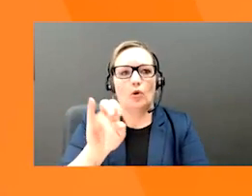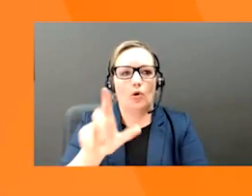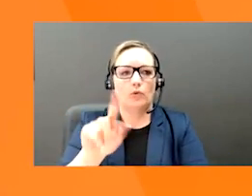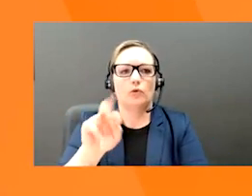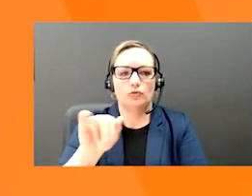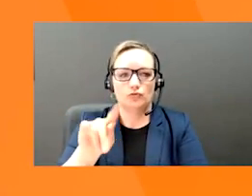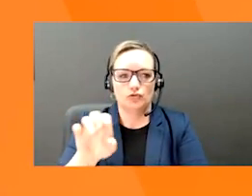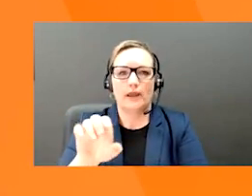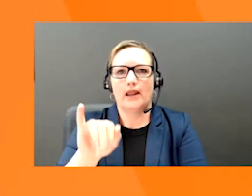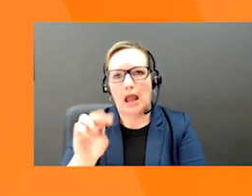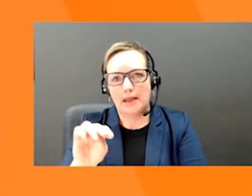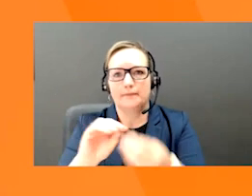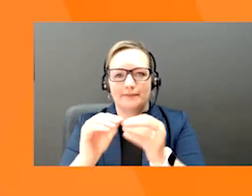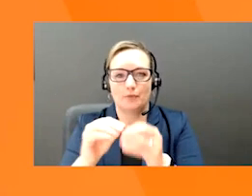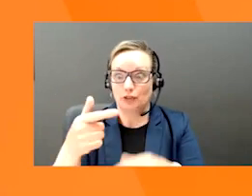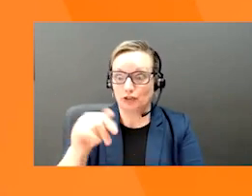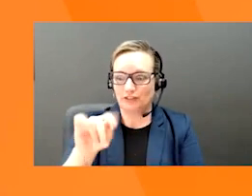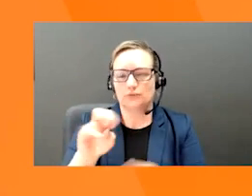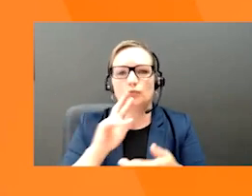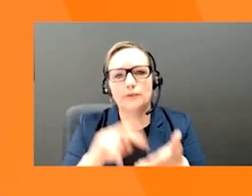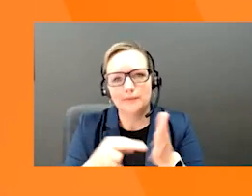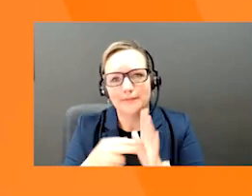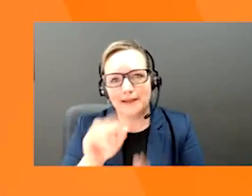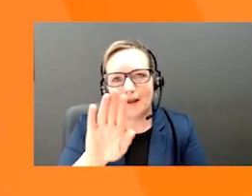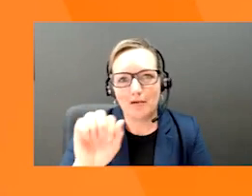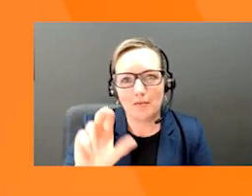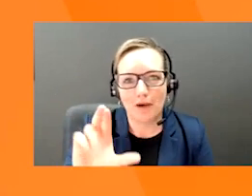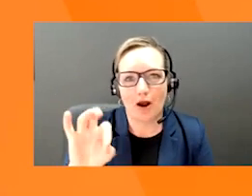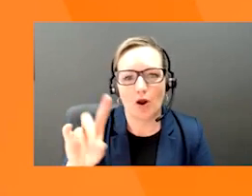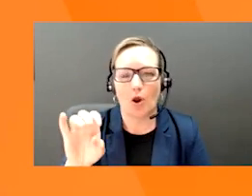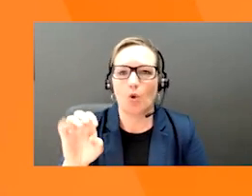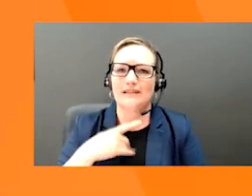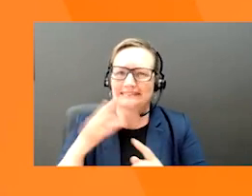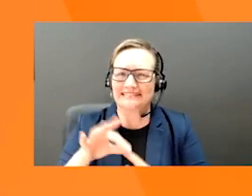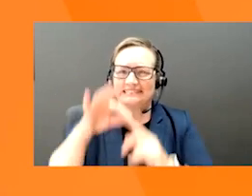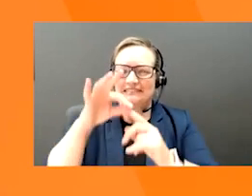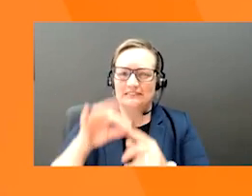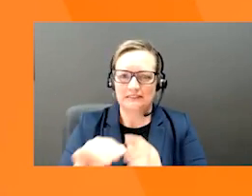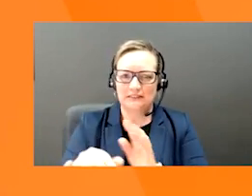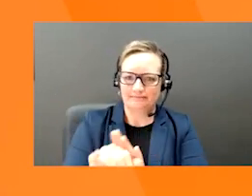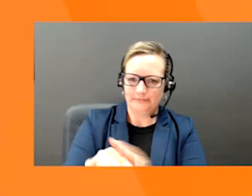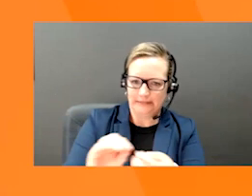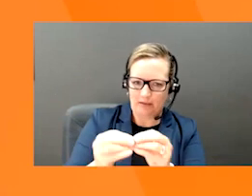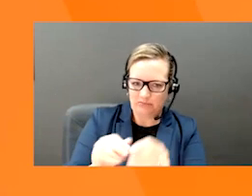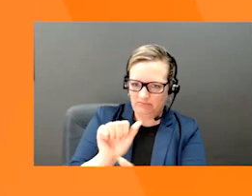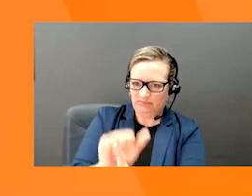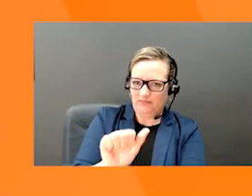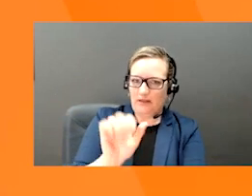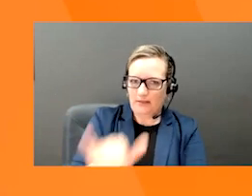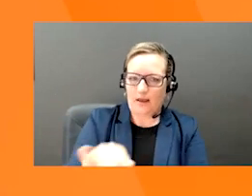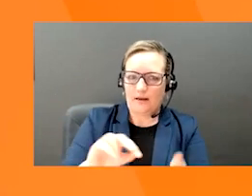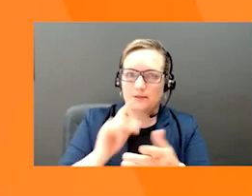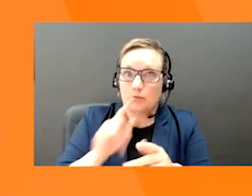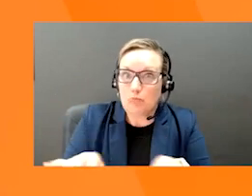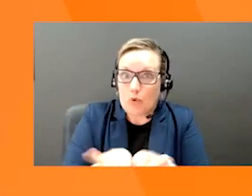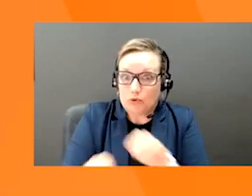referred to as a barcode. It is a unique identification number, and it is important to assign properly at the start of your